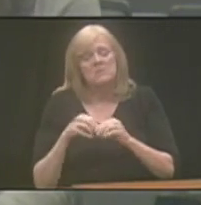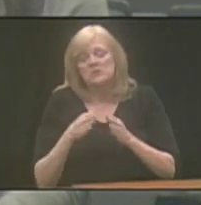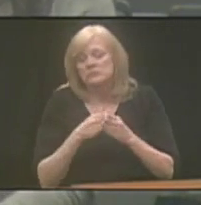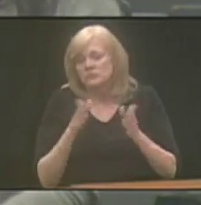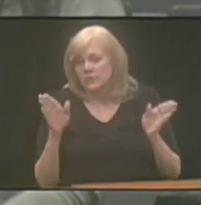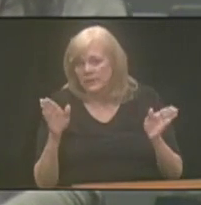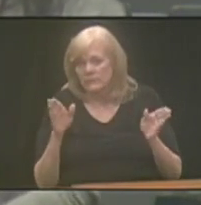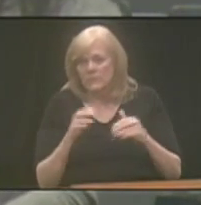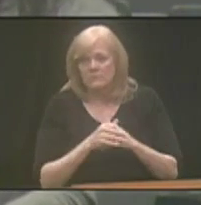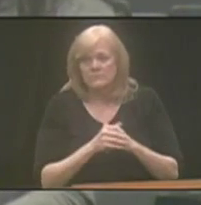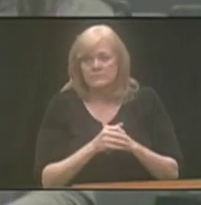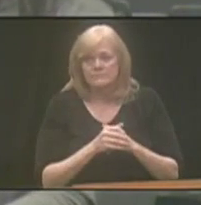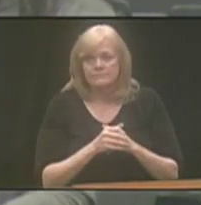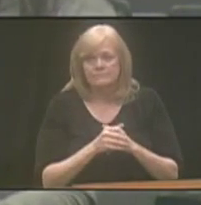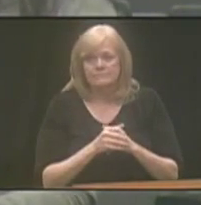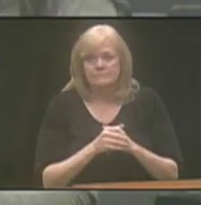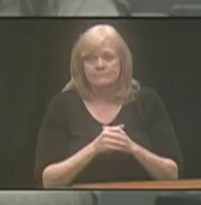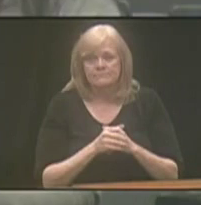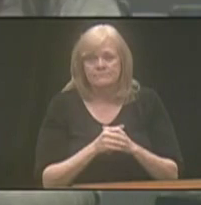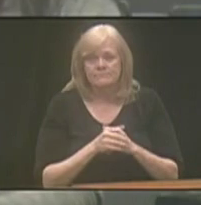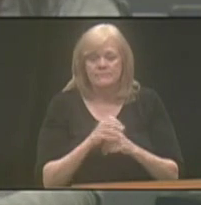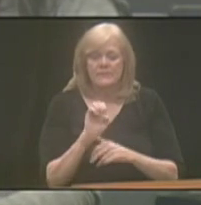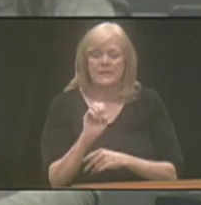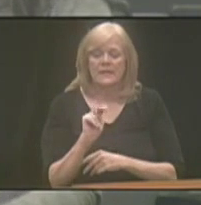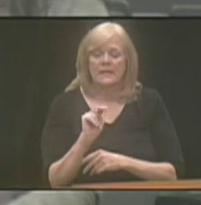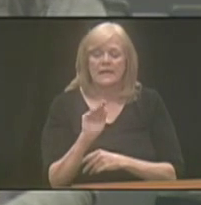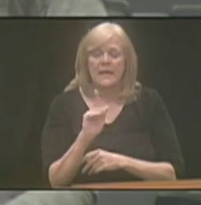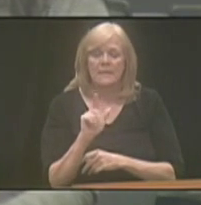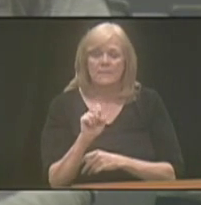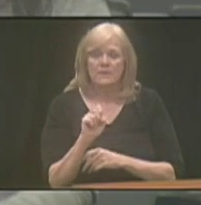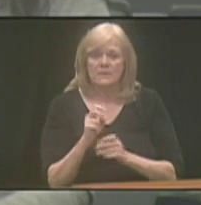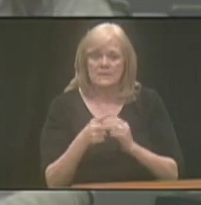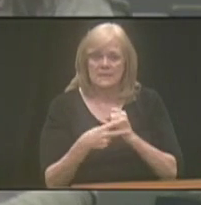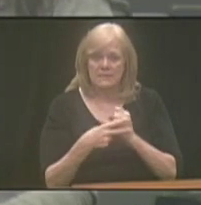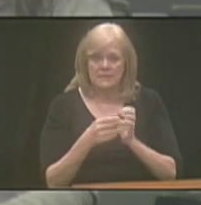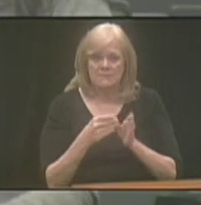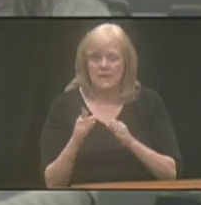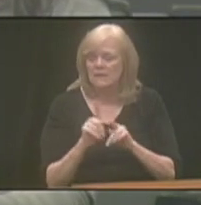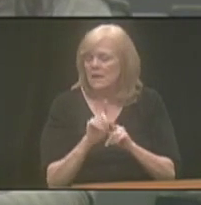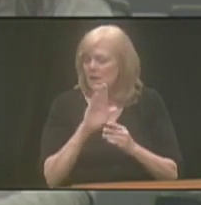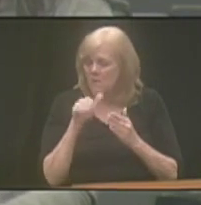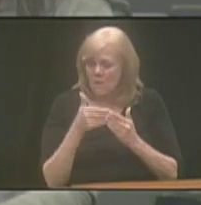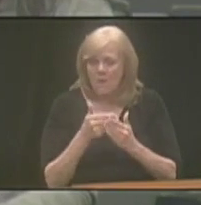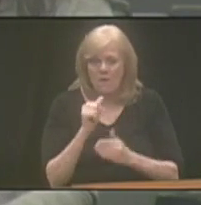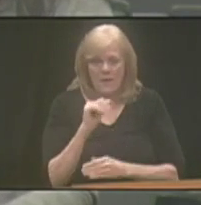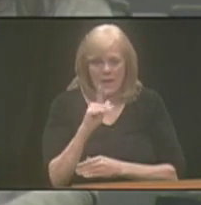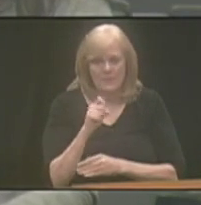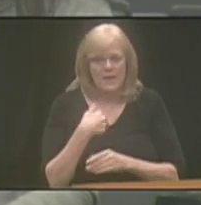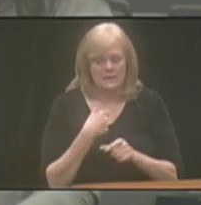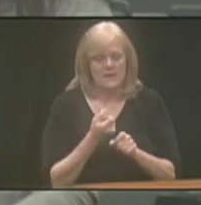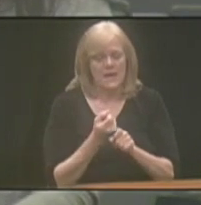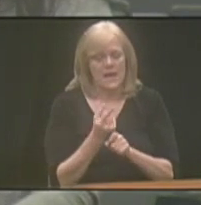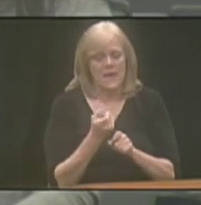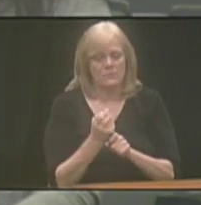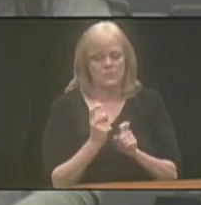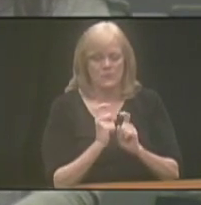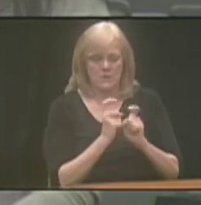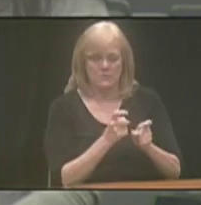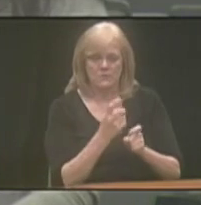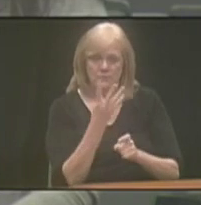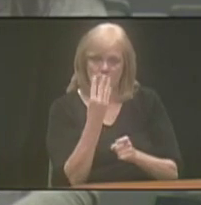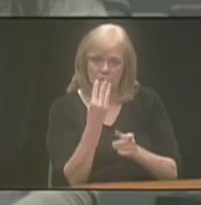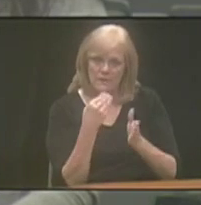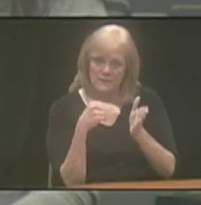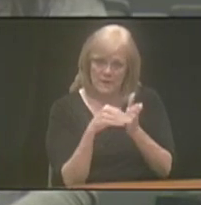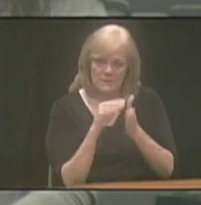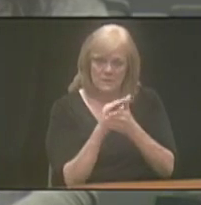general, the Enable Savings Plan, like all ABLE plans, has that annual contribution limit of $14